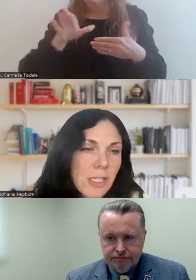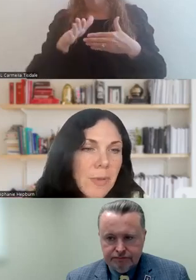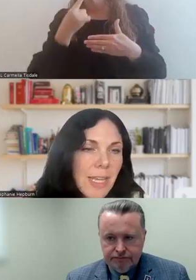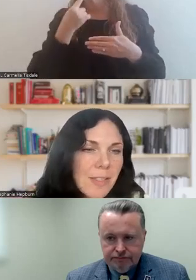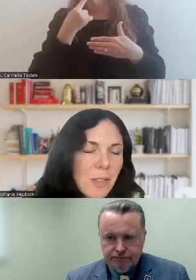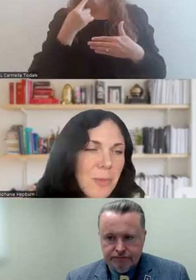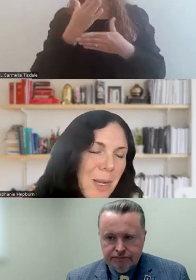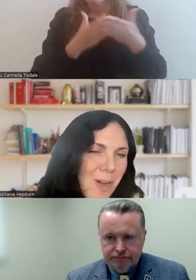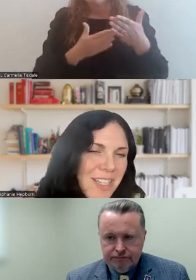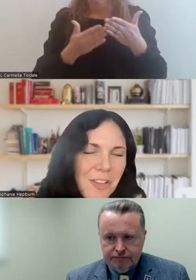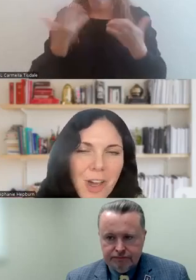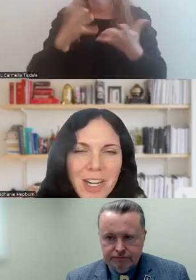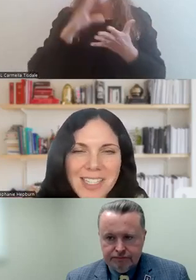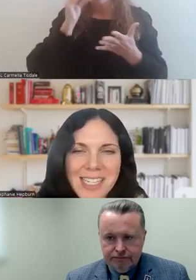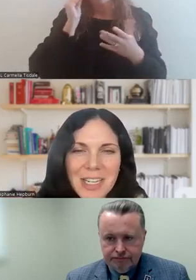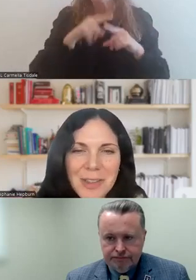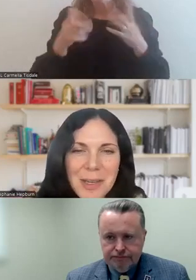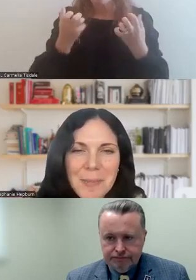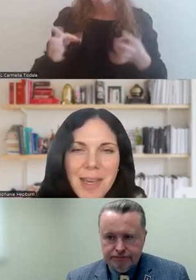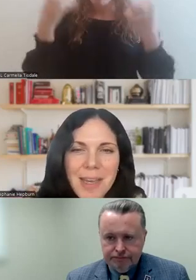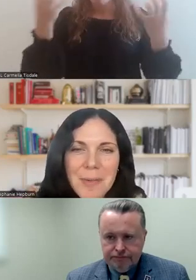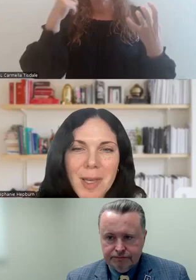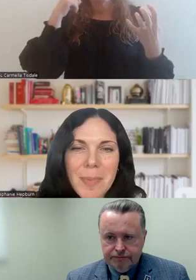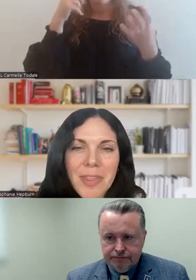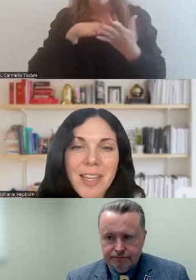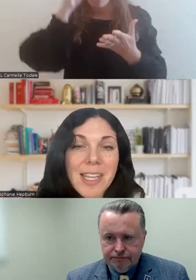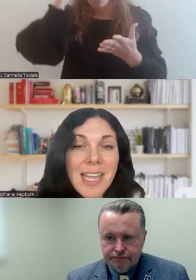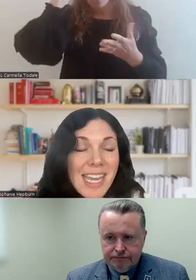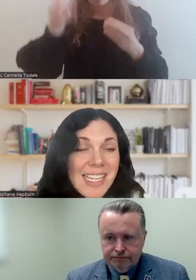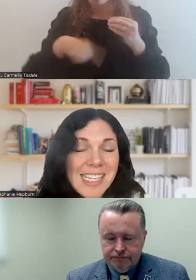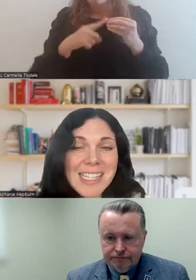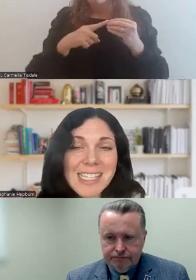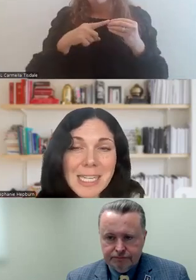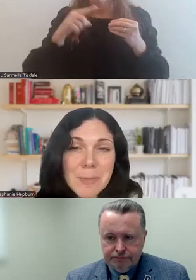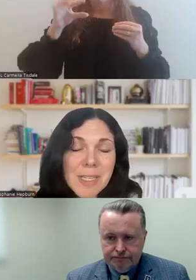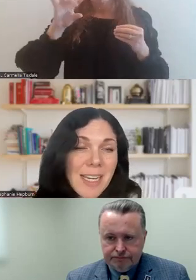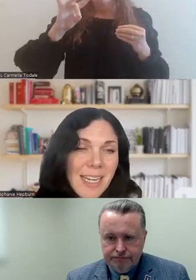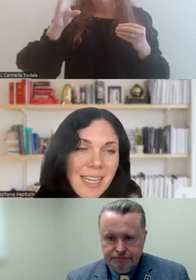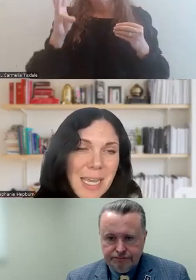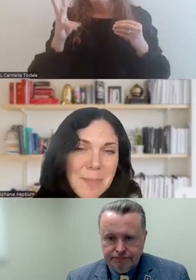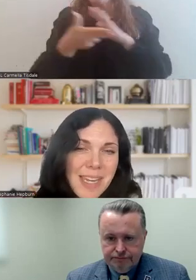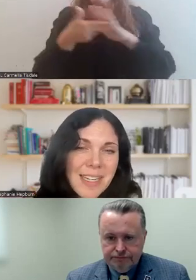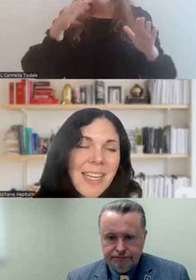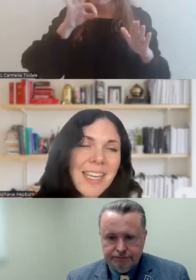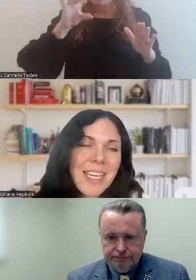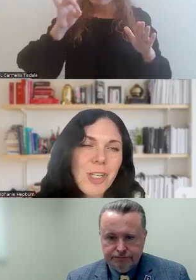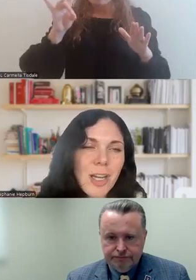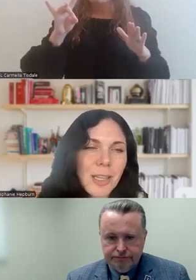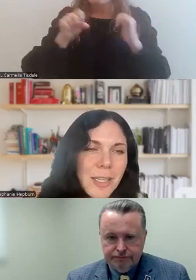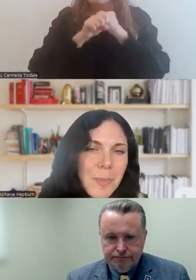some of the lessons learned, but I wanted the audience to hear them about the 86 the stigma 988 campaign.